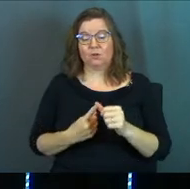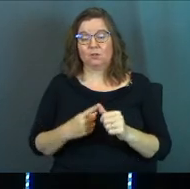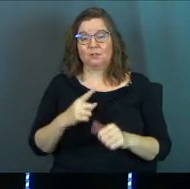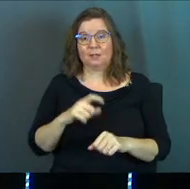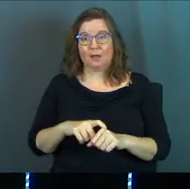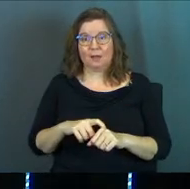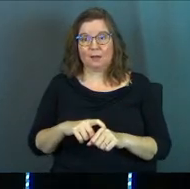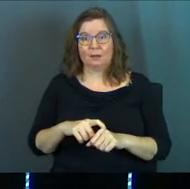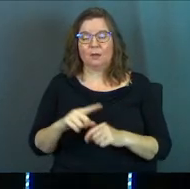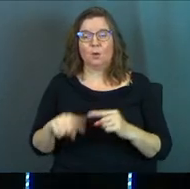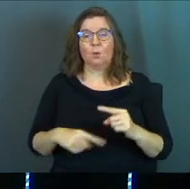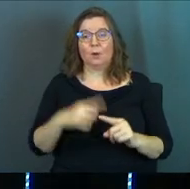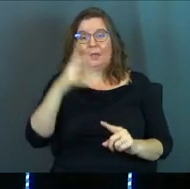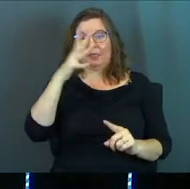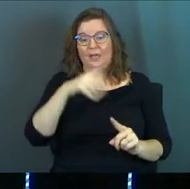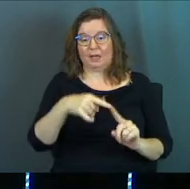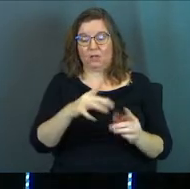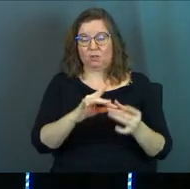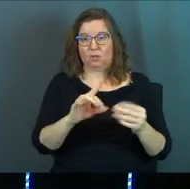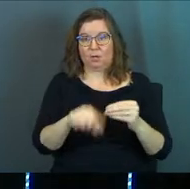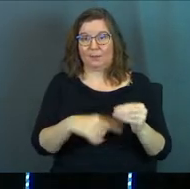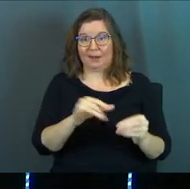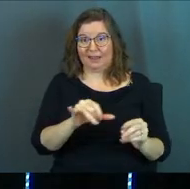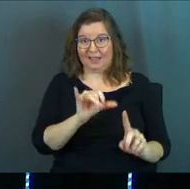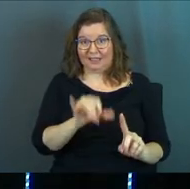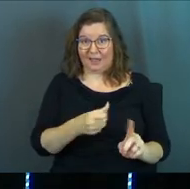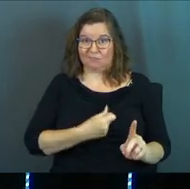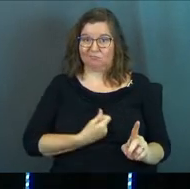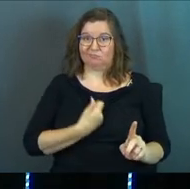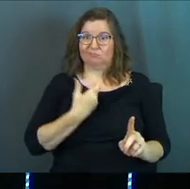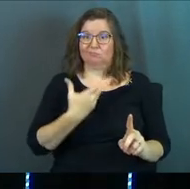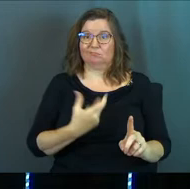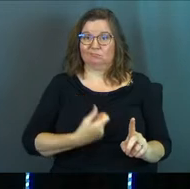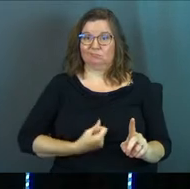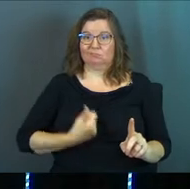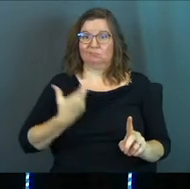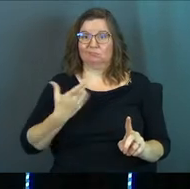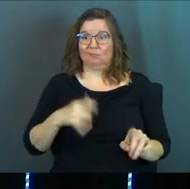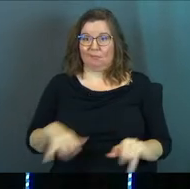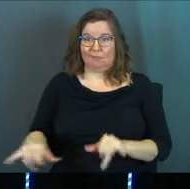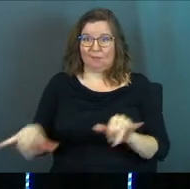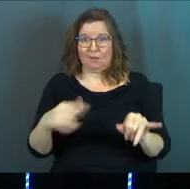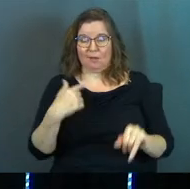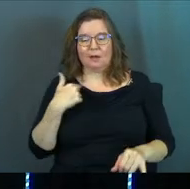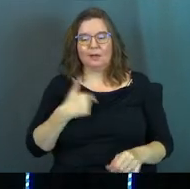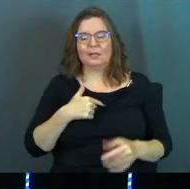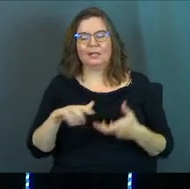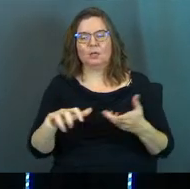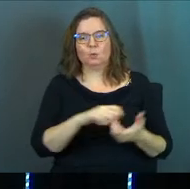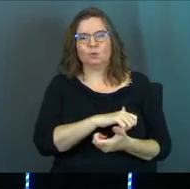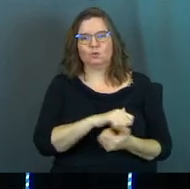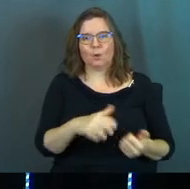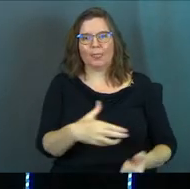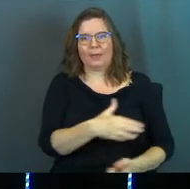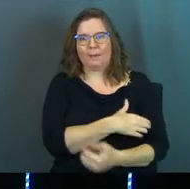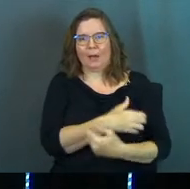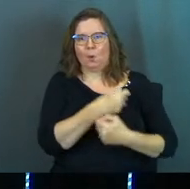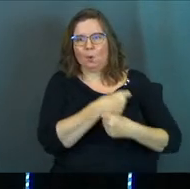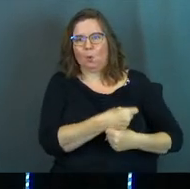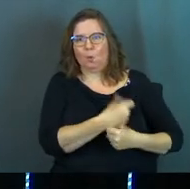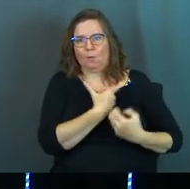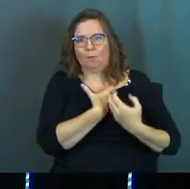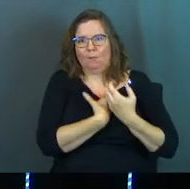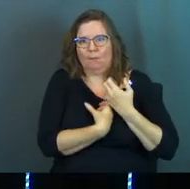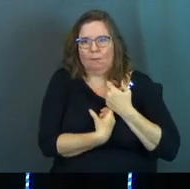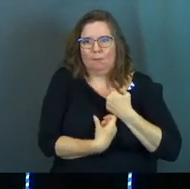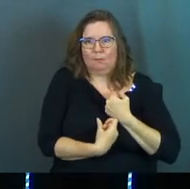first time was when that guy talked about it like that openly with the rest of us, he was destroying the power of sin in